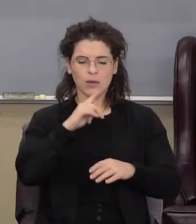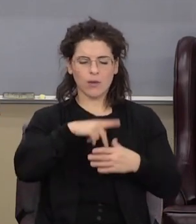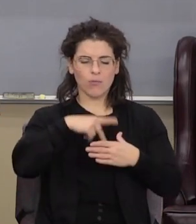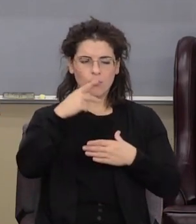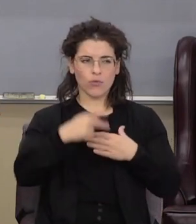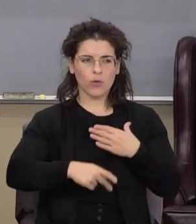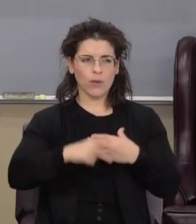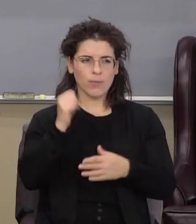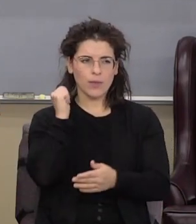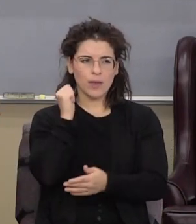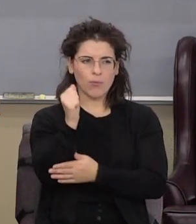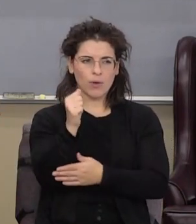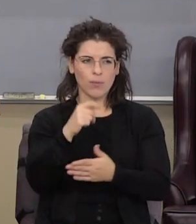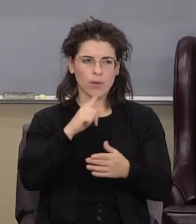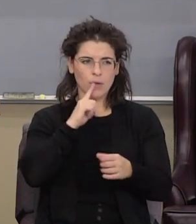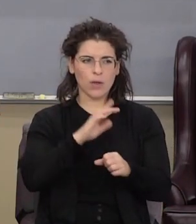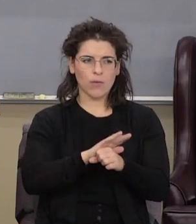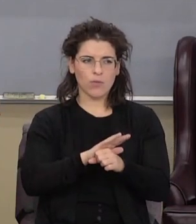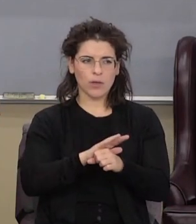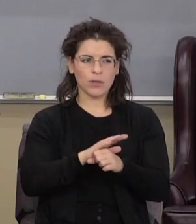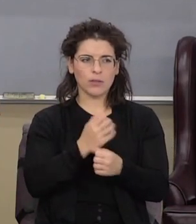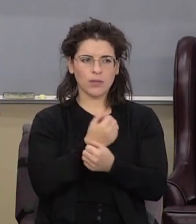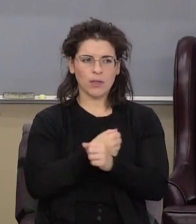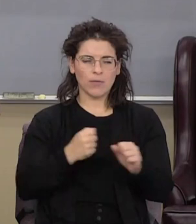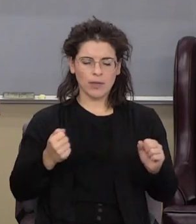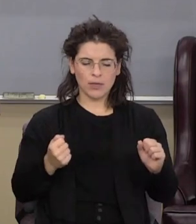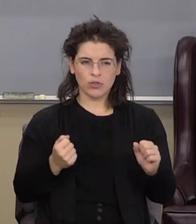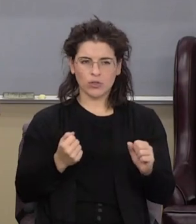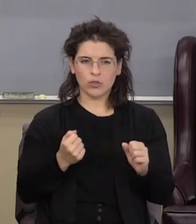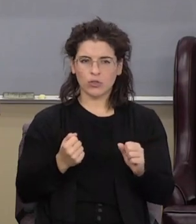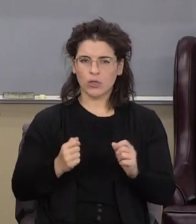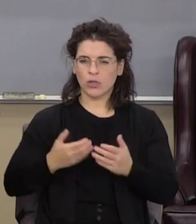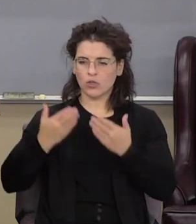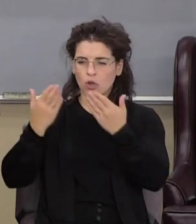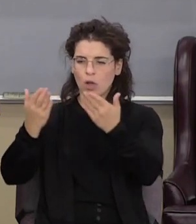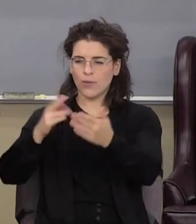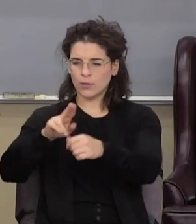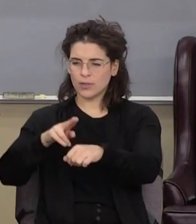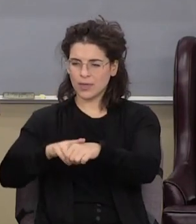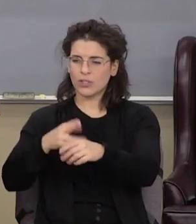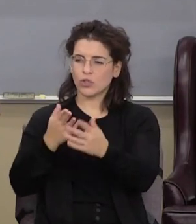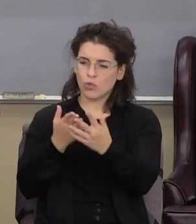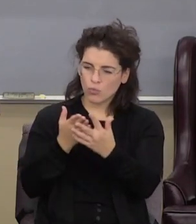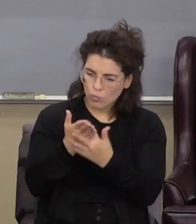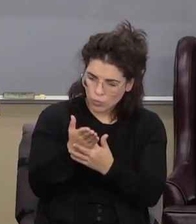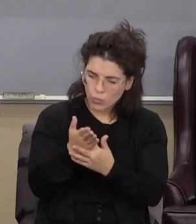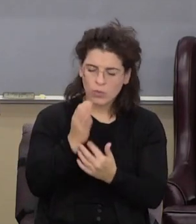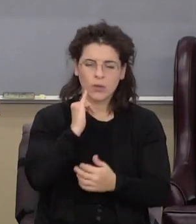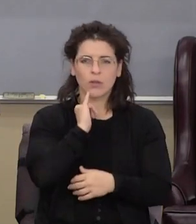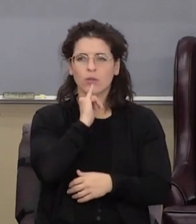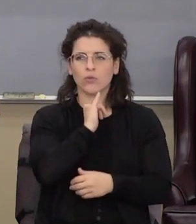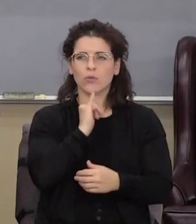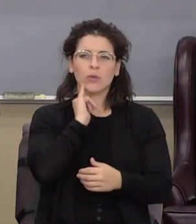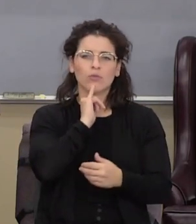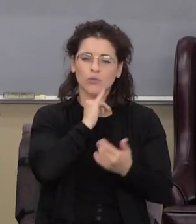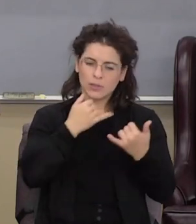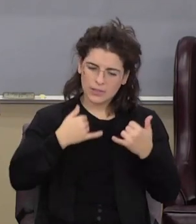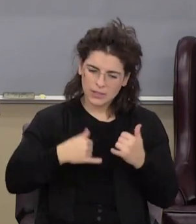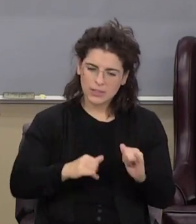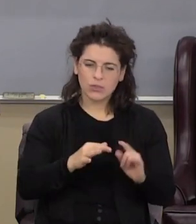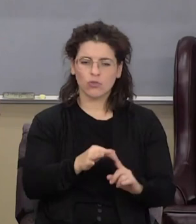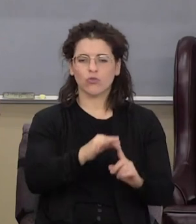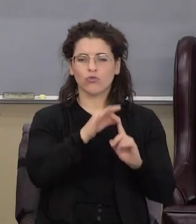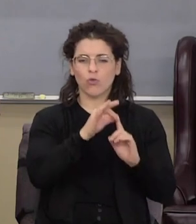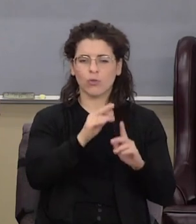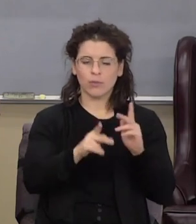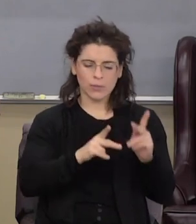does, is it extends salvation to the nations through Israel. So Israel still is chosen people. Verse